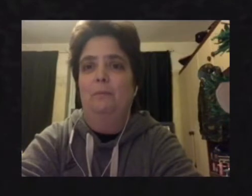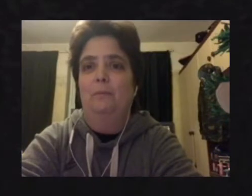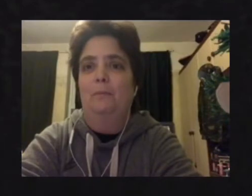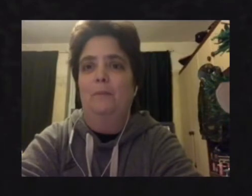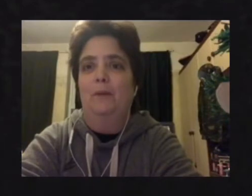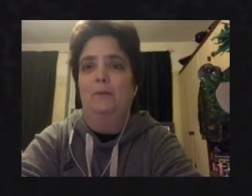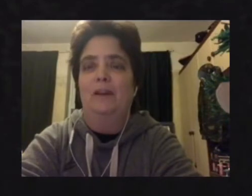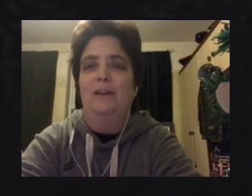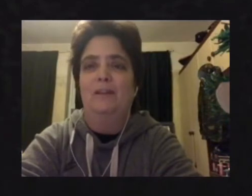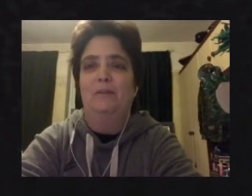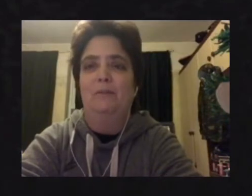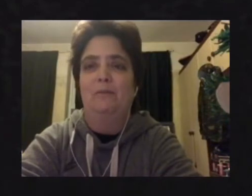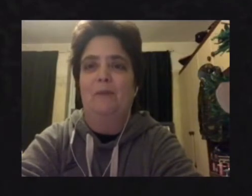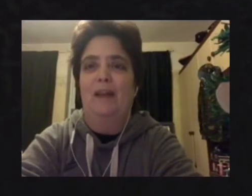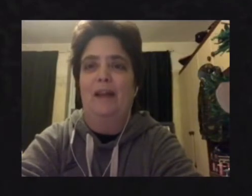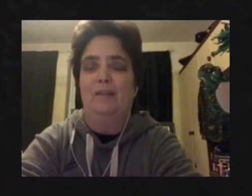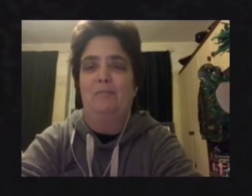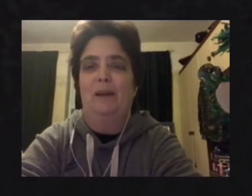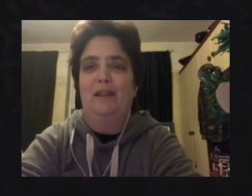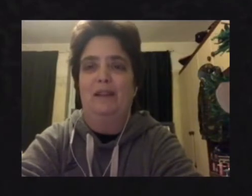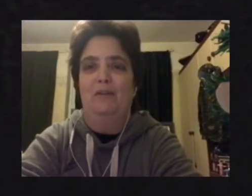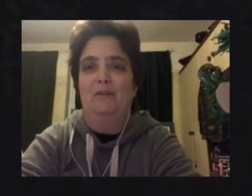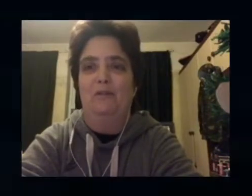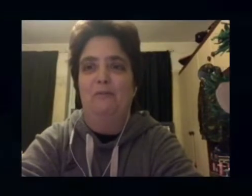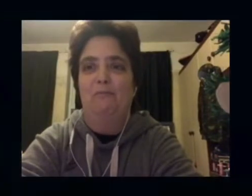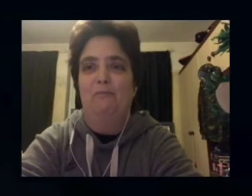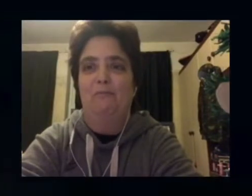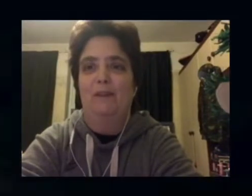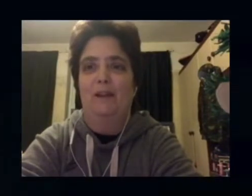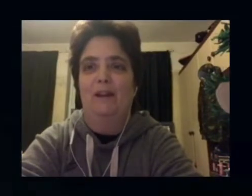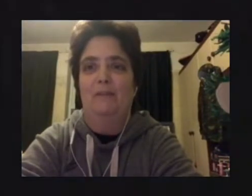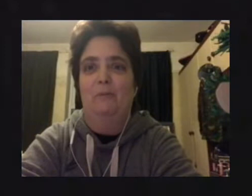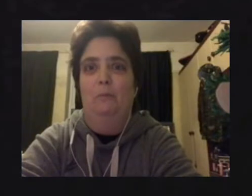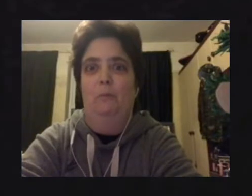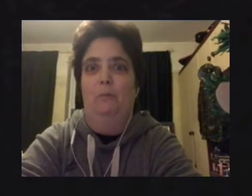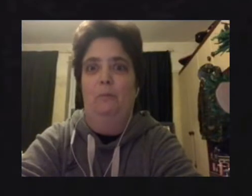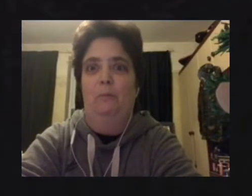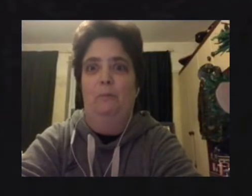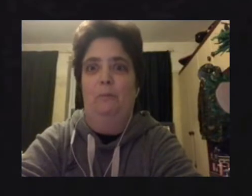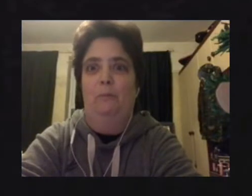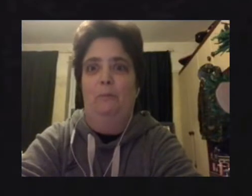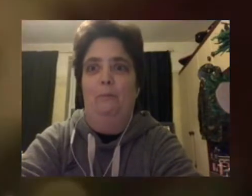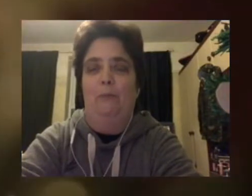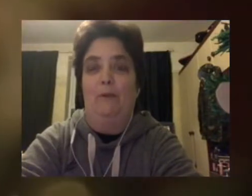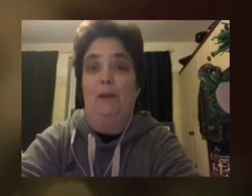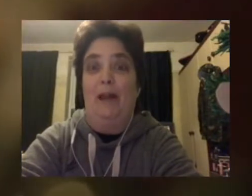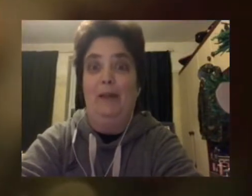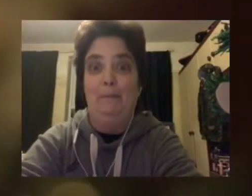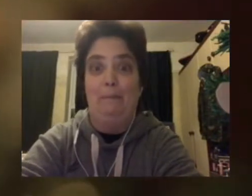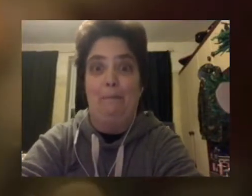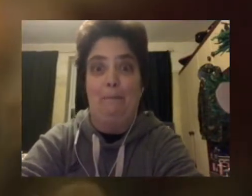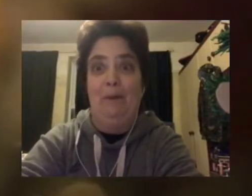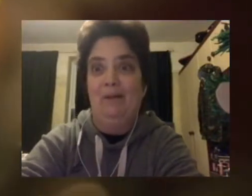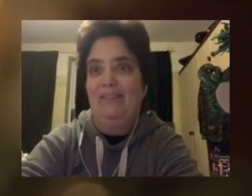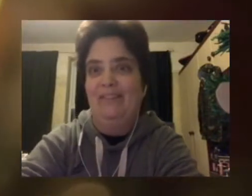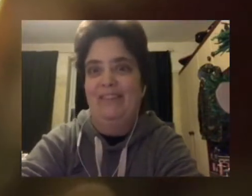I am banging on the screen okay